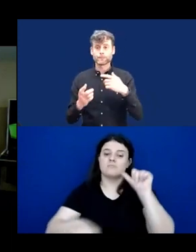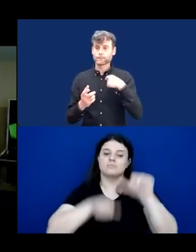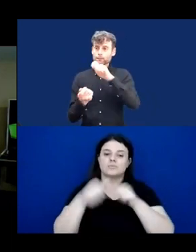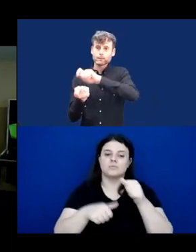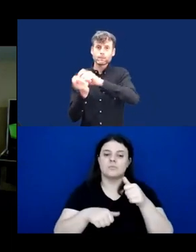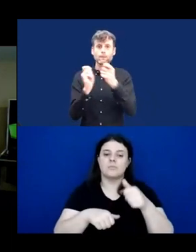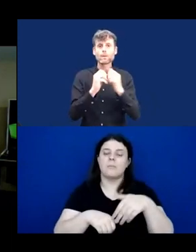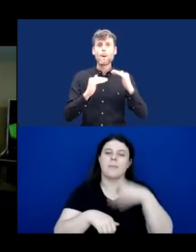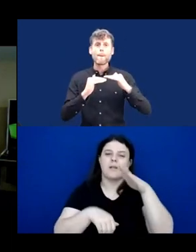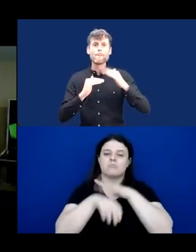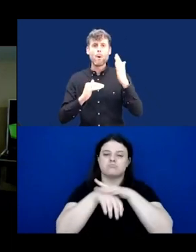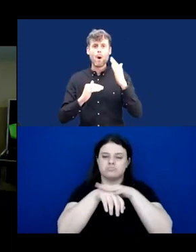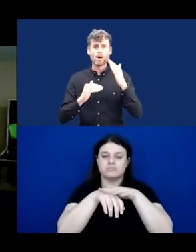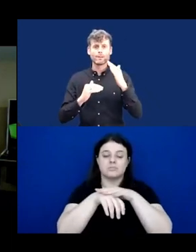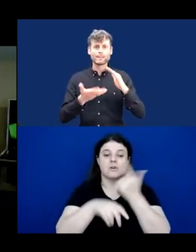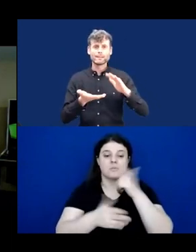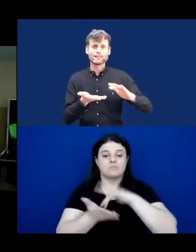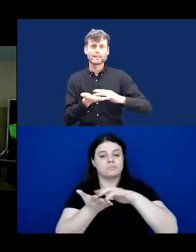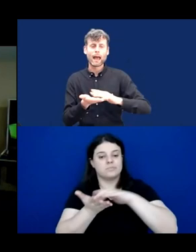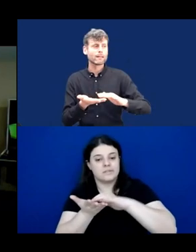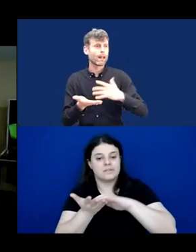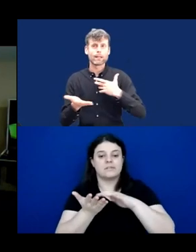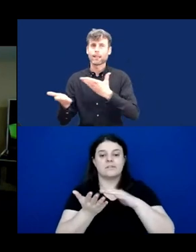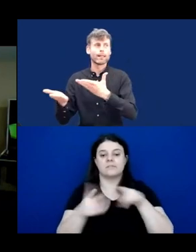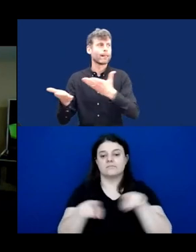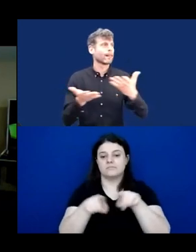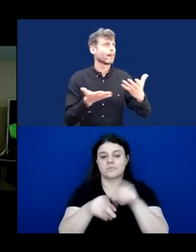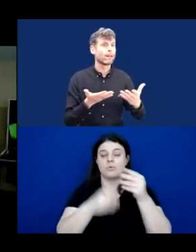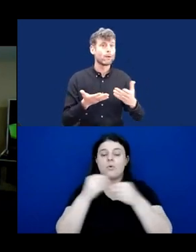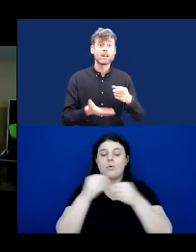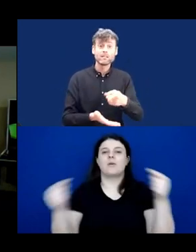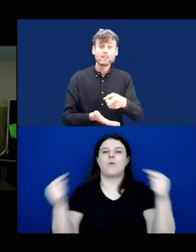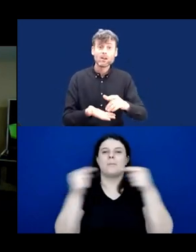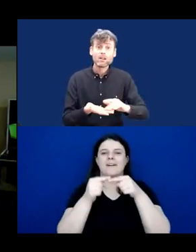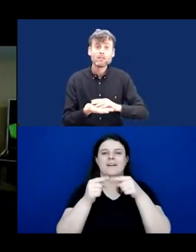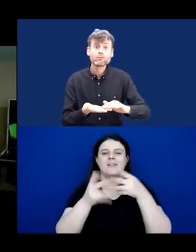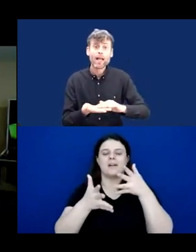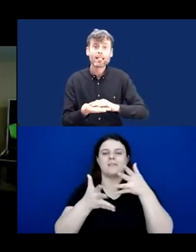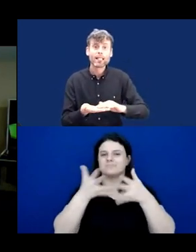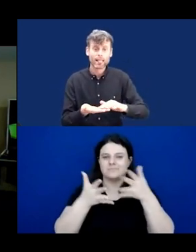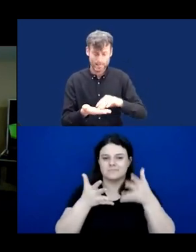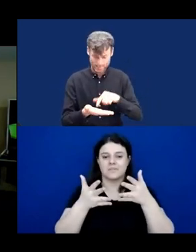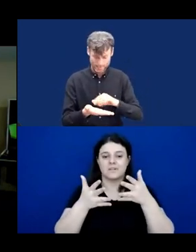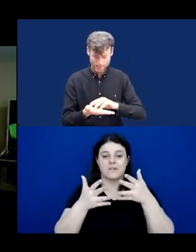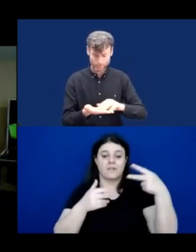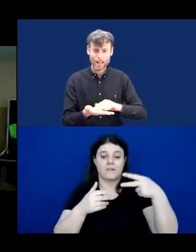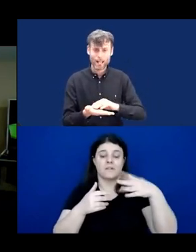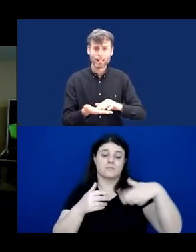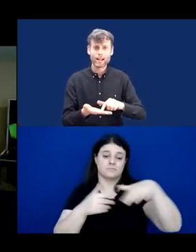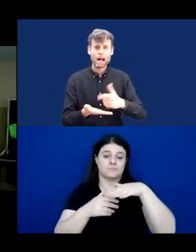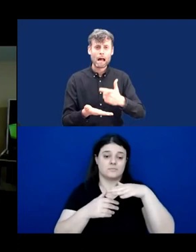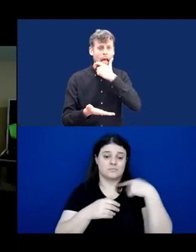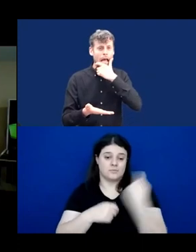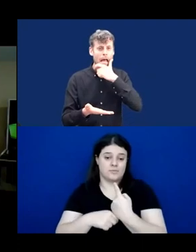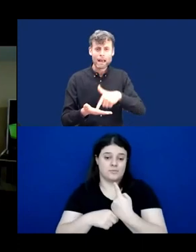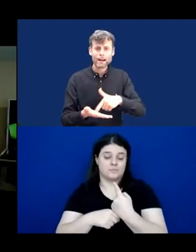would be communicating through braille, which again is based on spoken language, which is a second language to many of us. So over